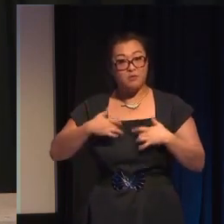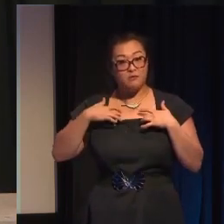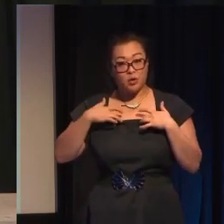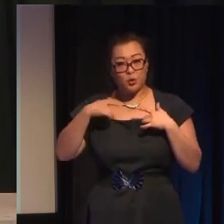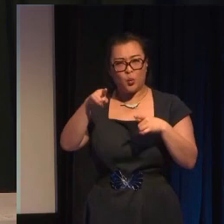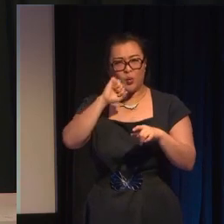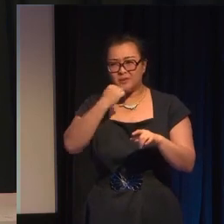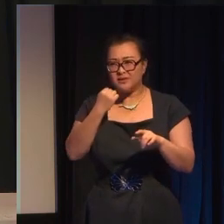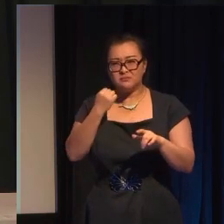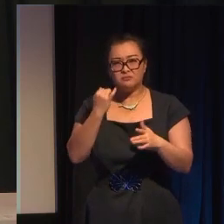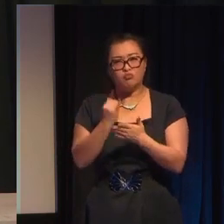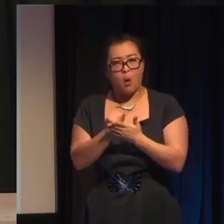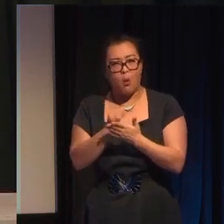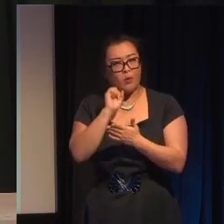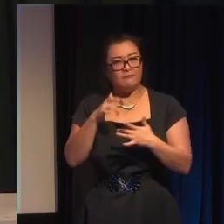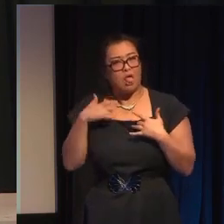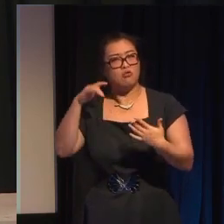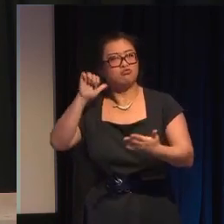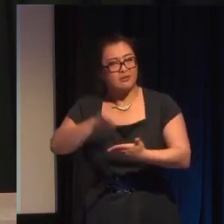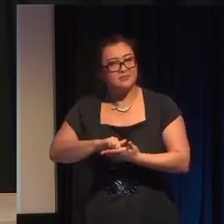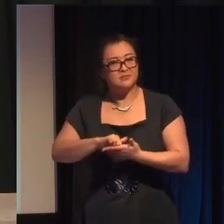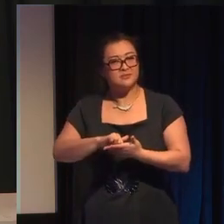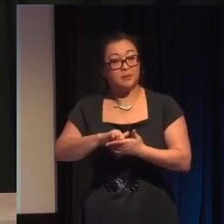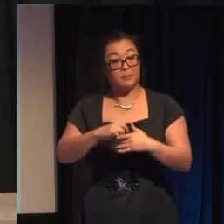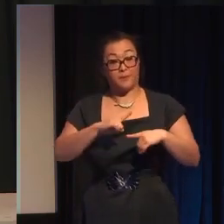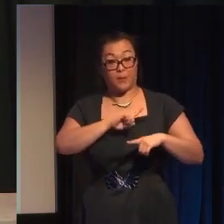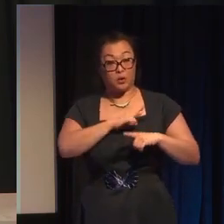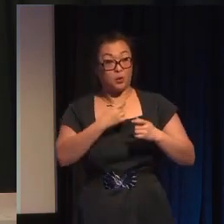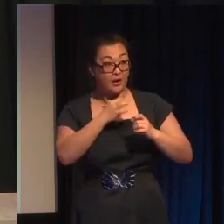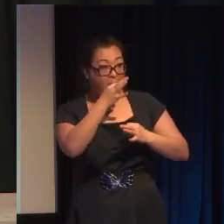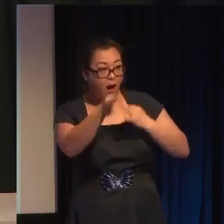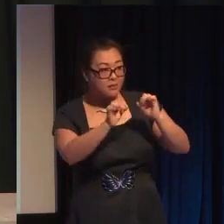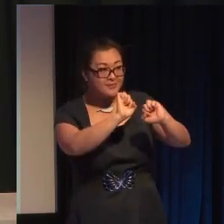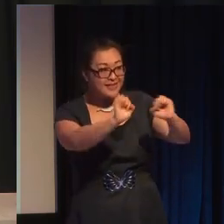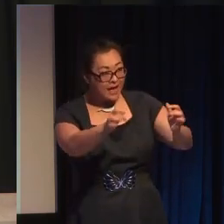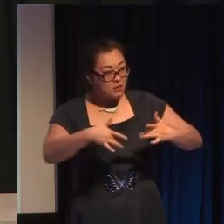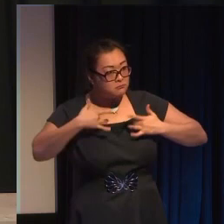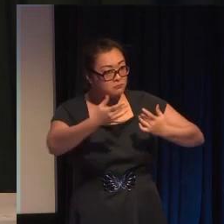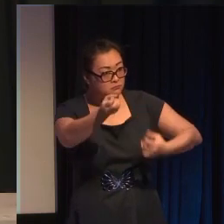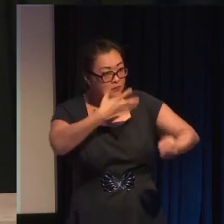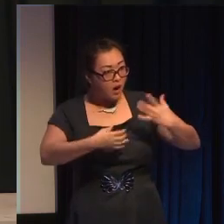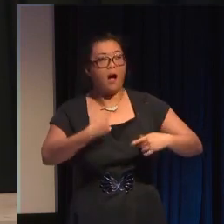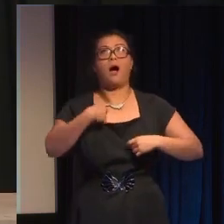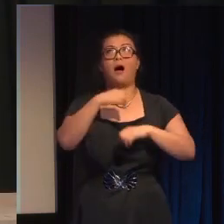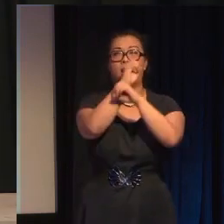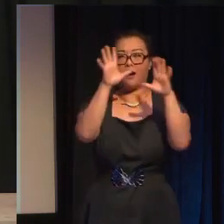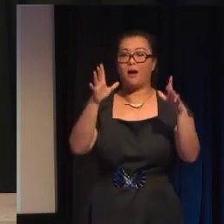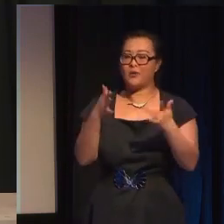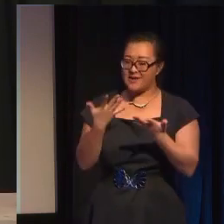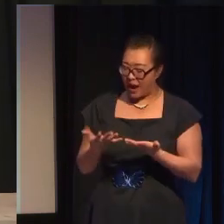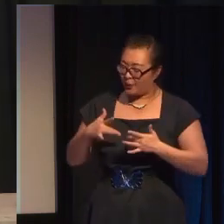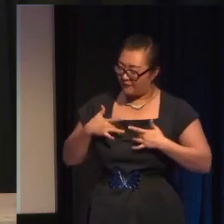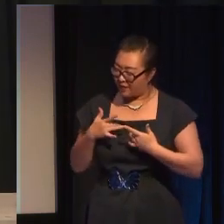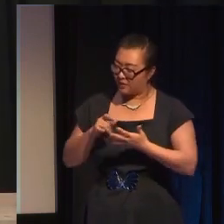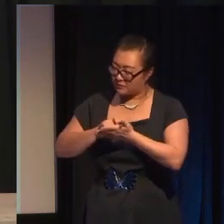experience with that sort of thing but because we sought out their input then we wrote something that felt much more real